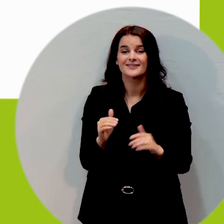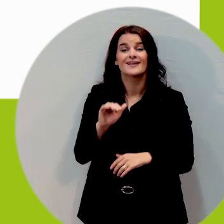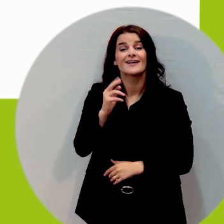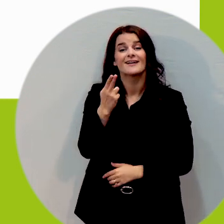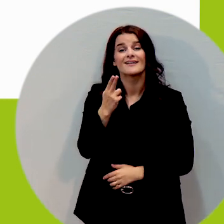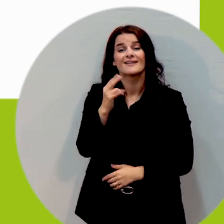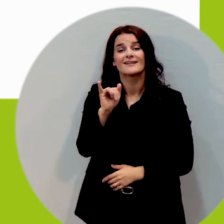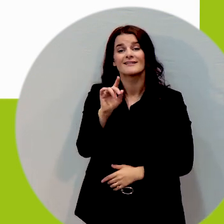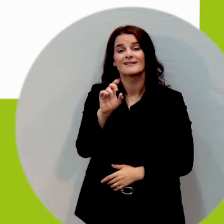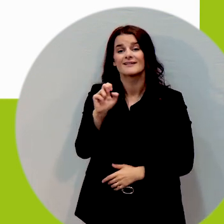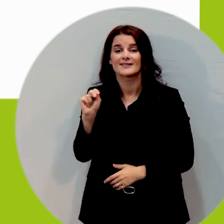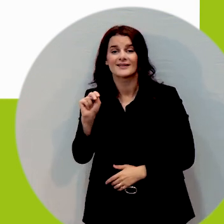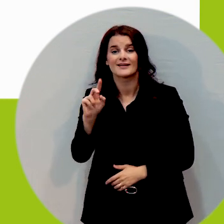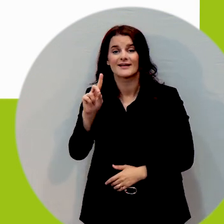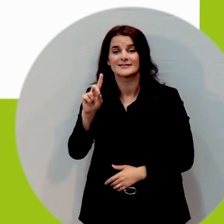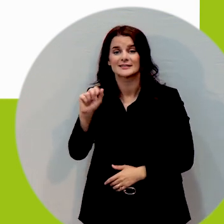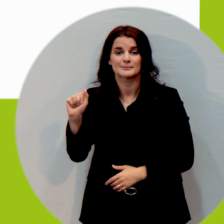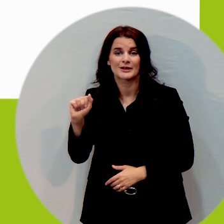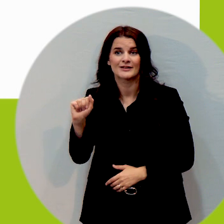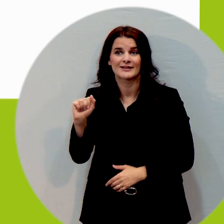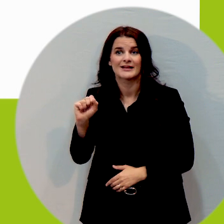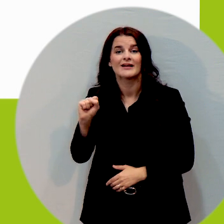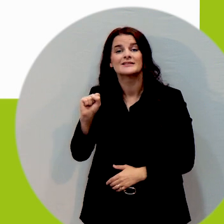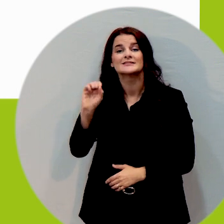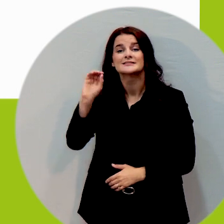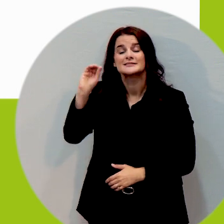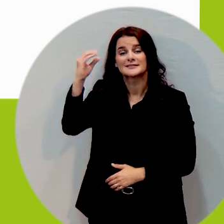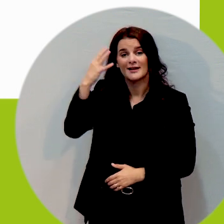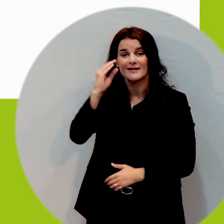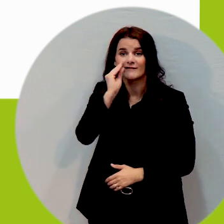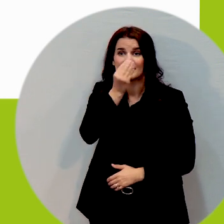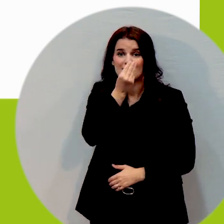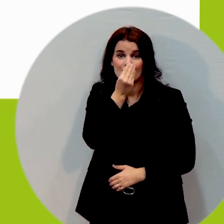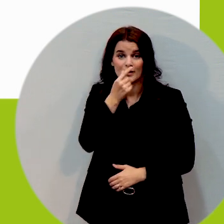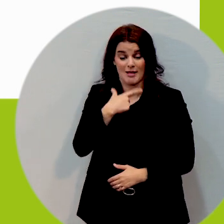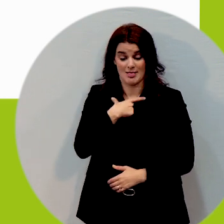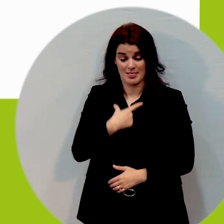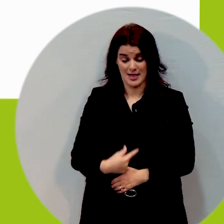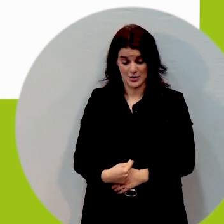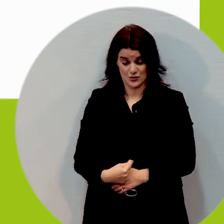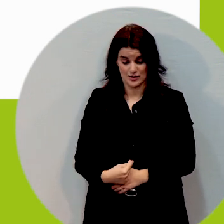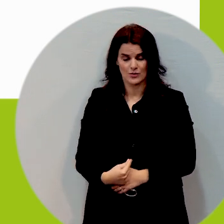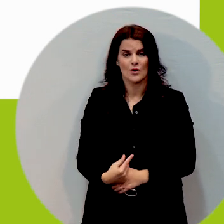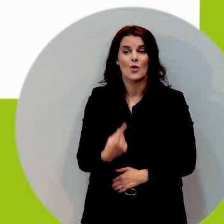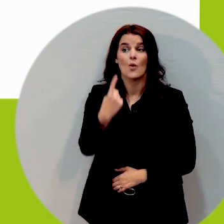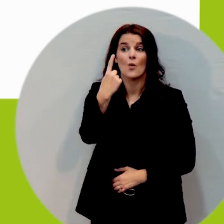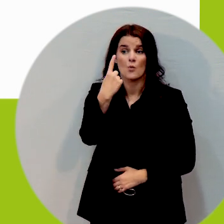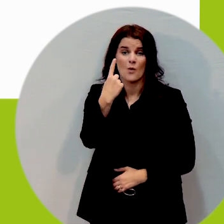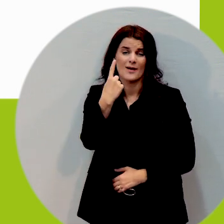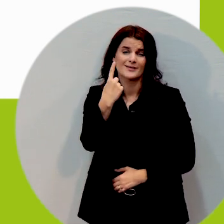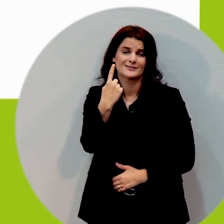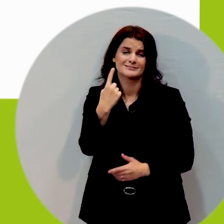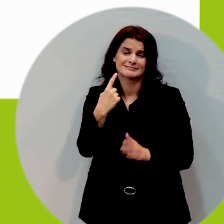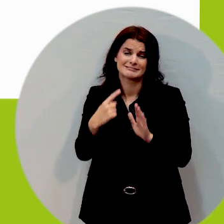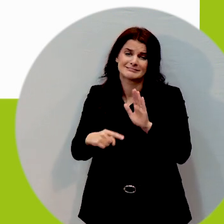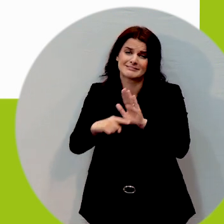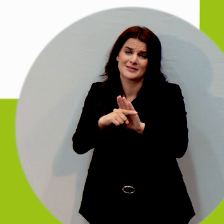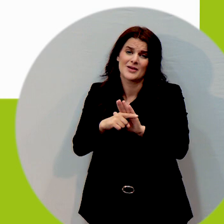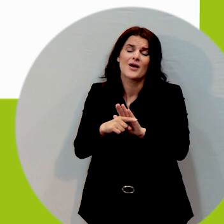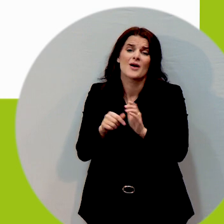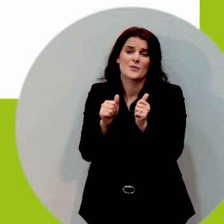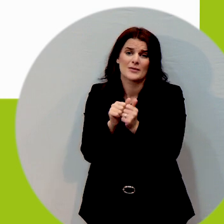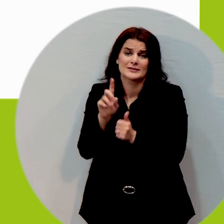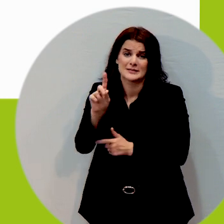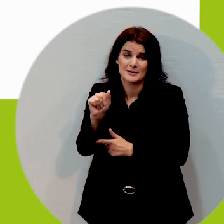is if you have a hidden one so the sunflower lanyard which is starting to be recognized